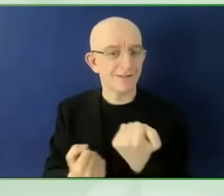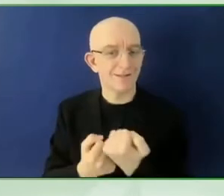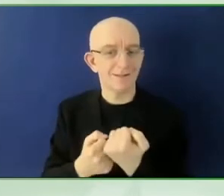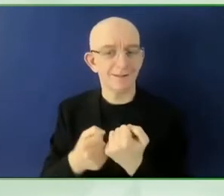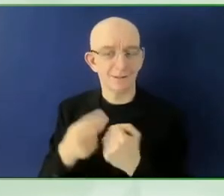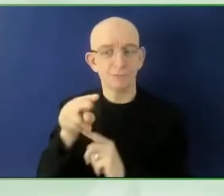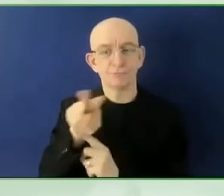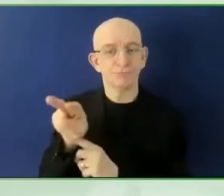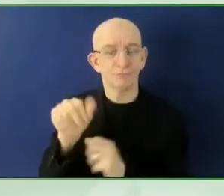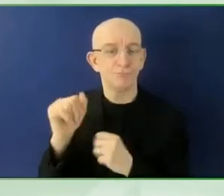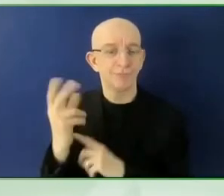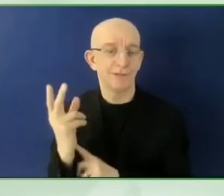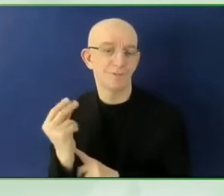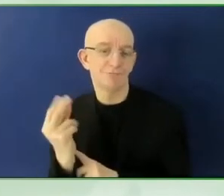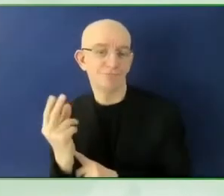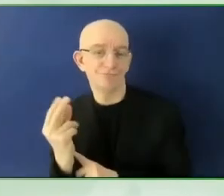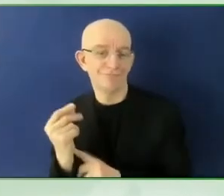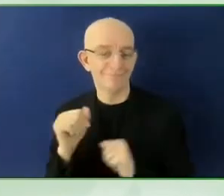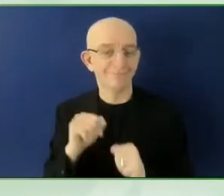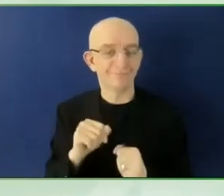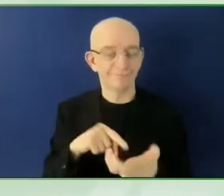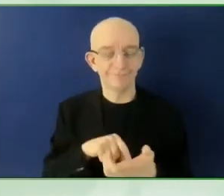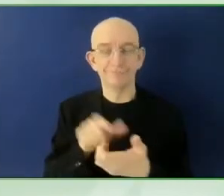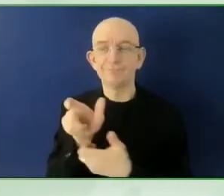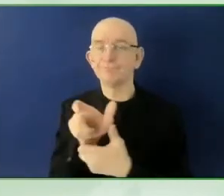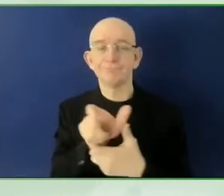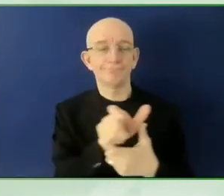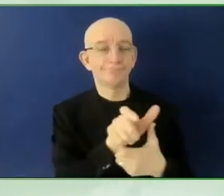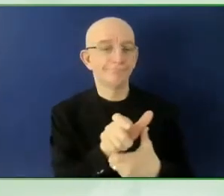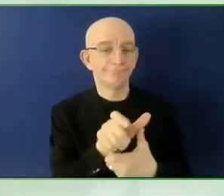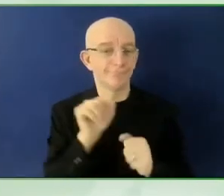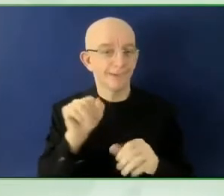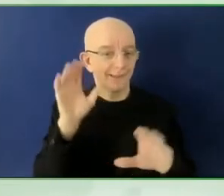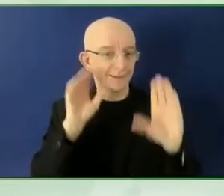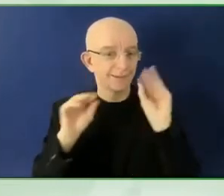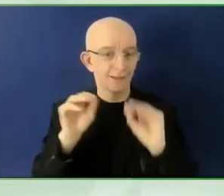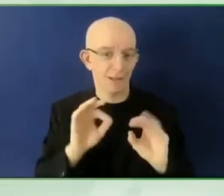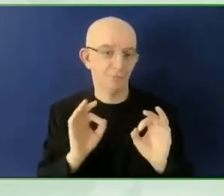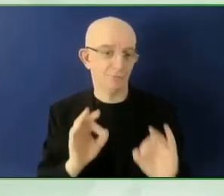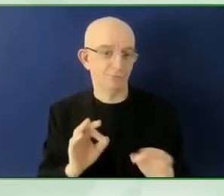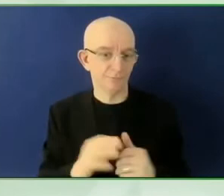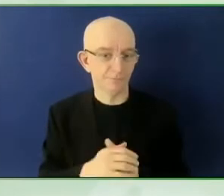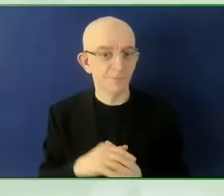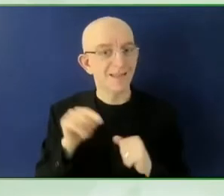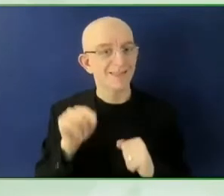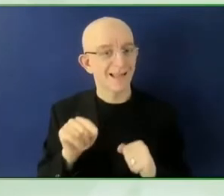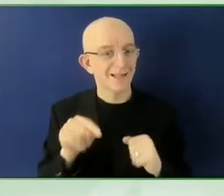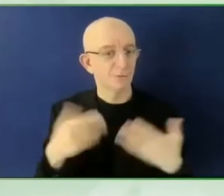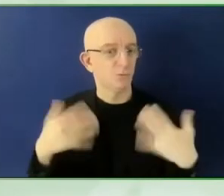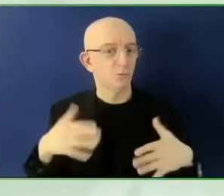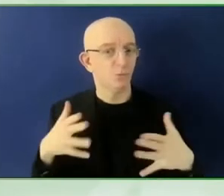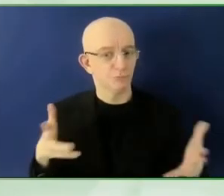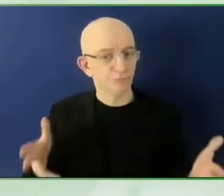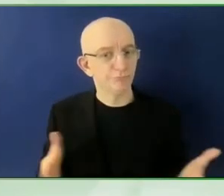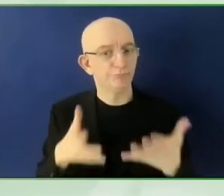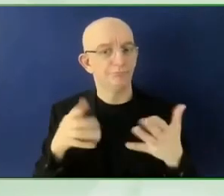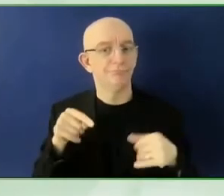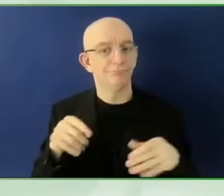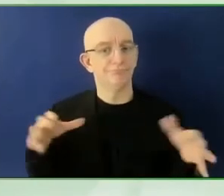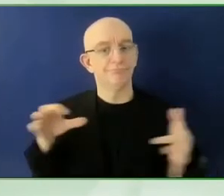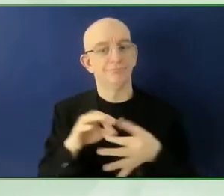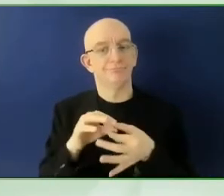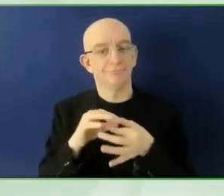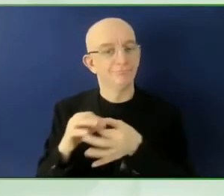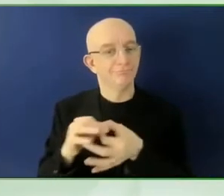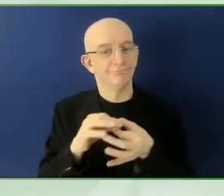your volunteers come through? And is there any sort of elevation of some of the volunteers who get more experience